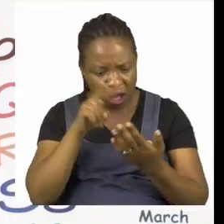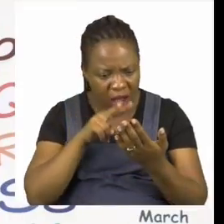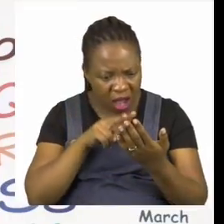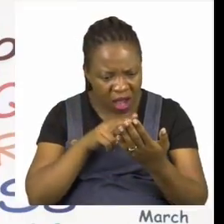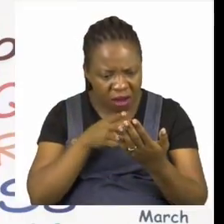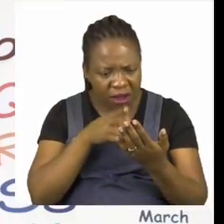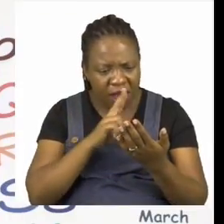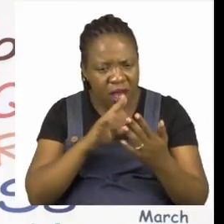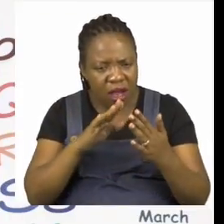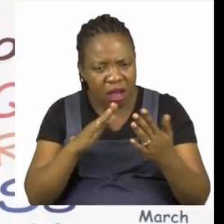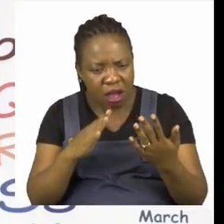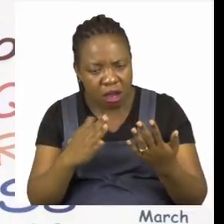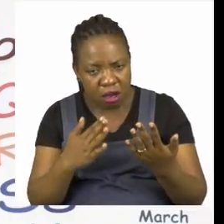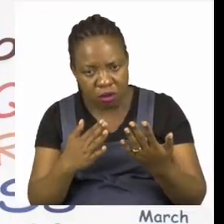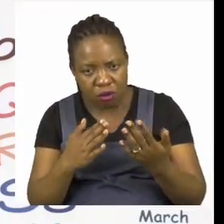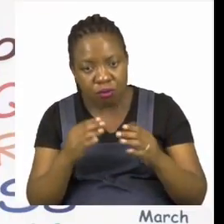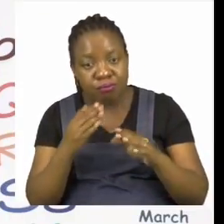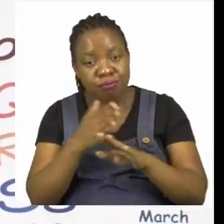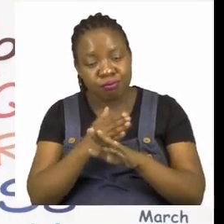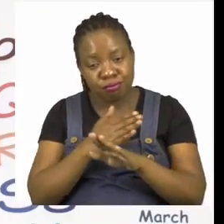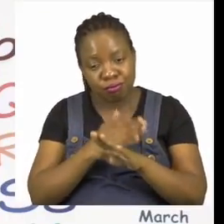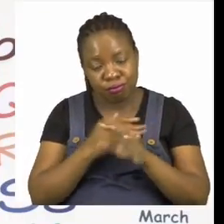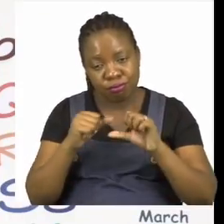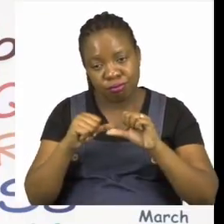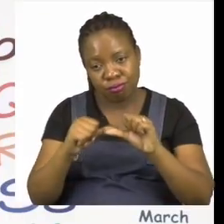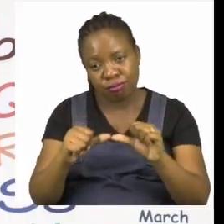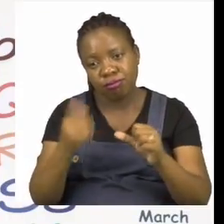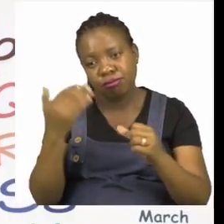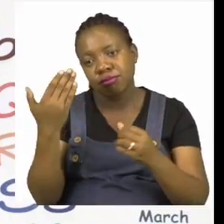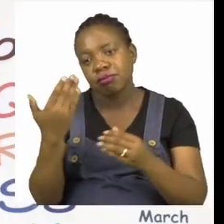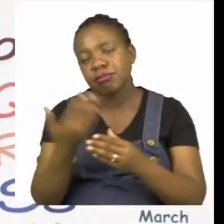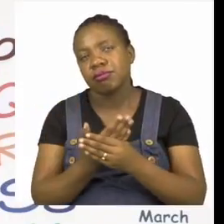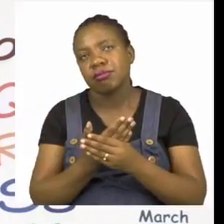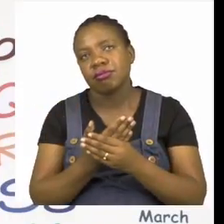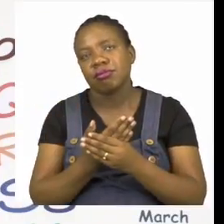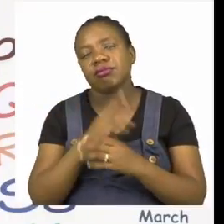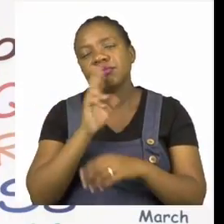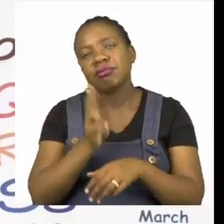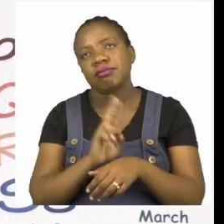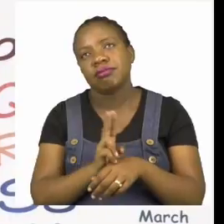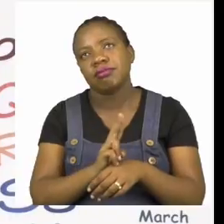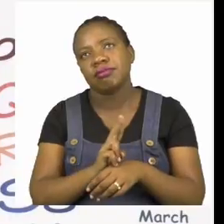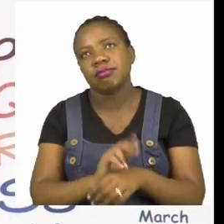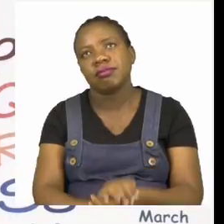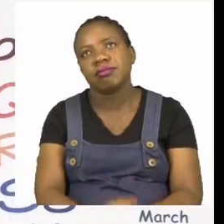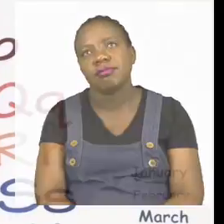on to the next one. I'll see you when you're done after the advert break.